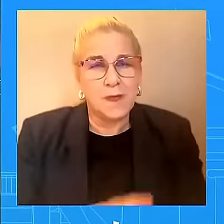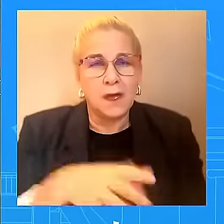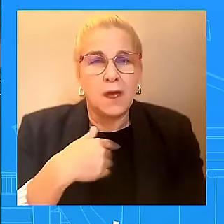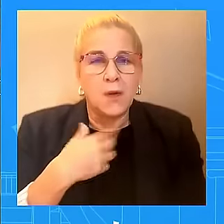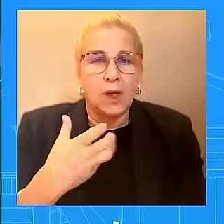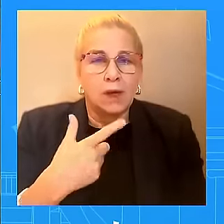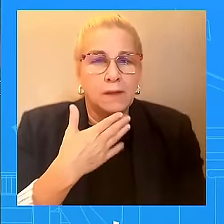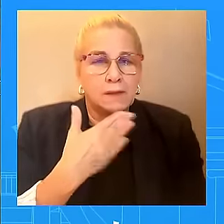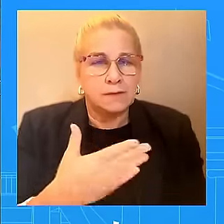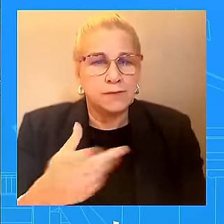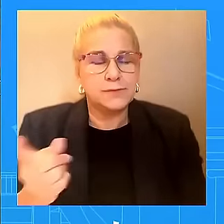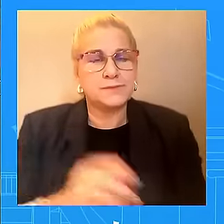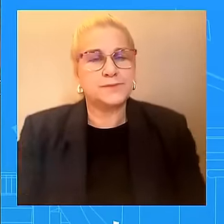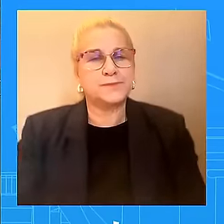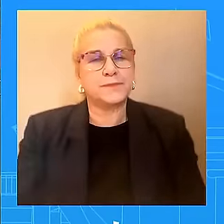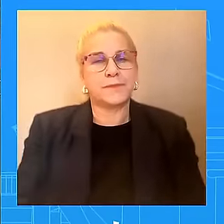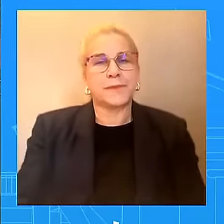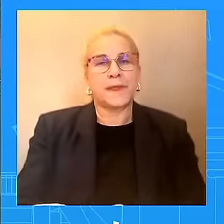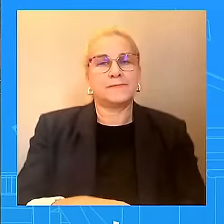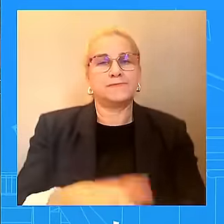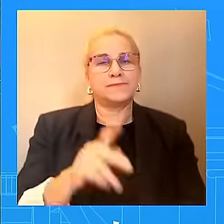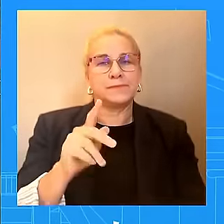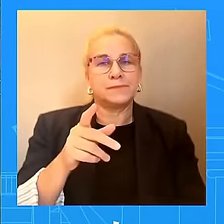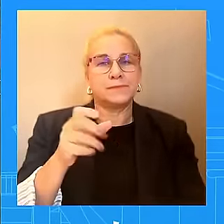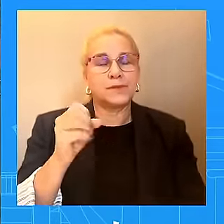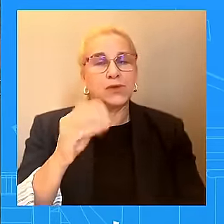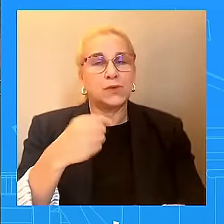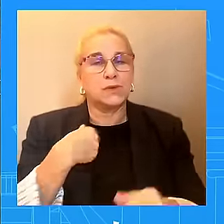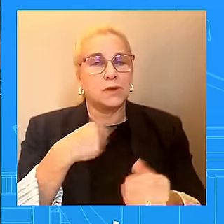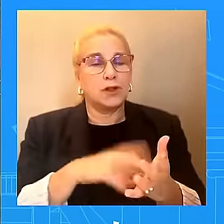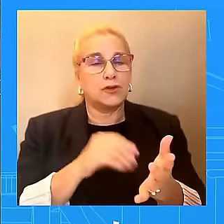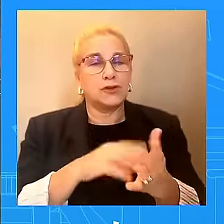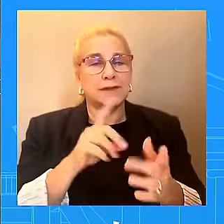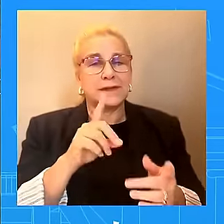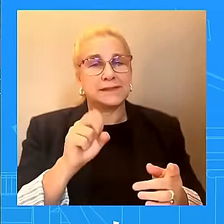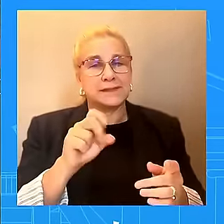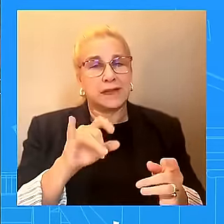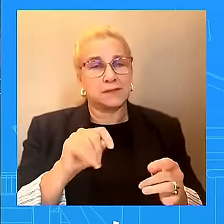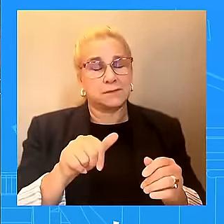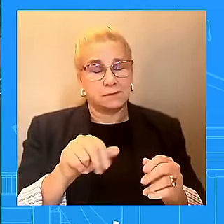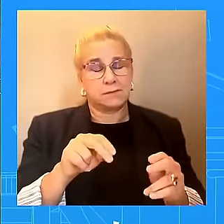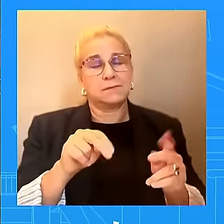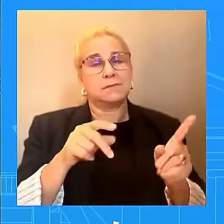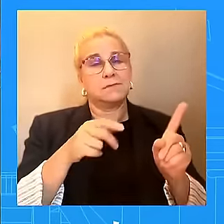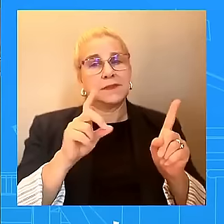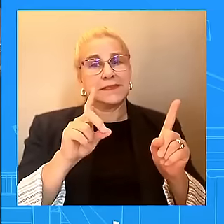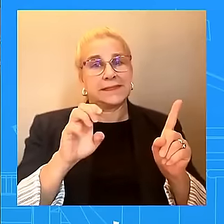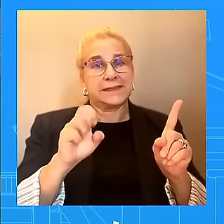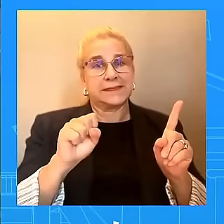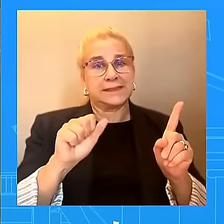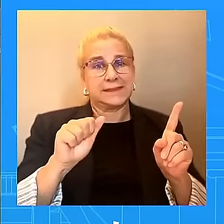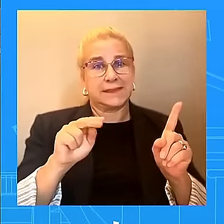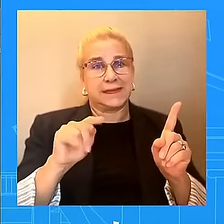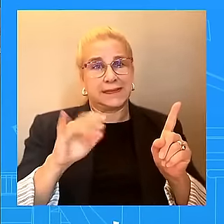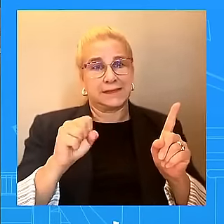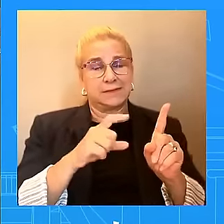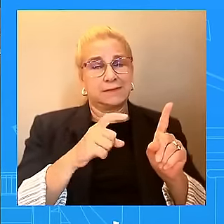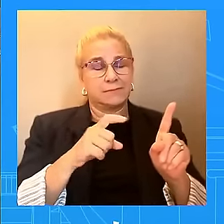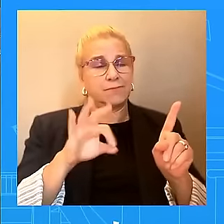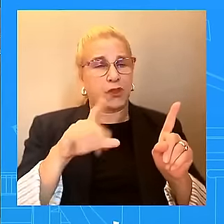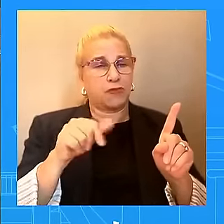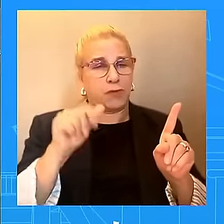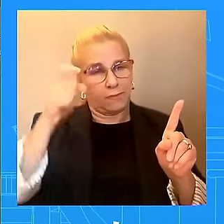refused to take a call from Vice President. I hear specifically around Hurricane Milton. Can you just talk about that and any communication